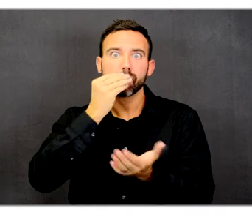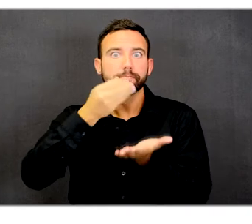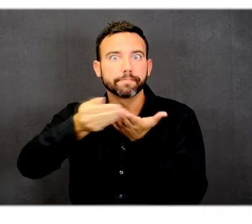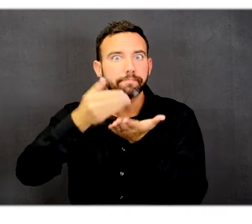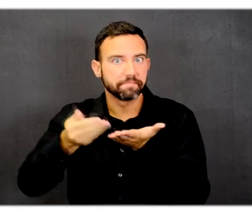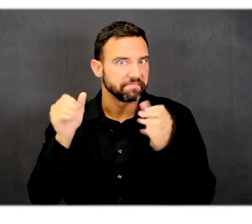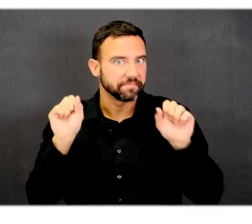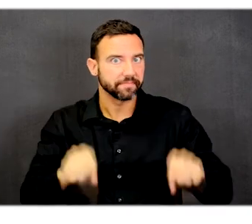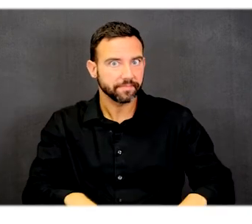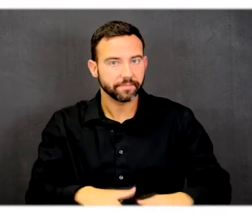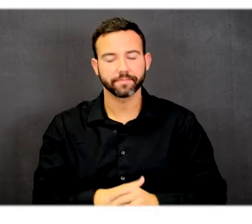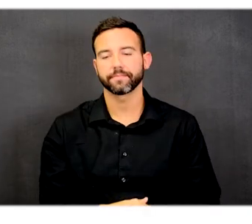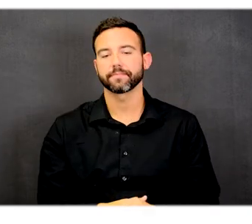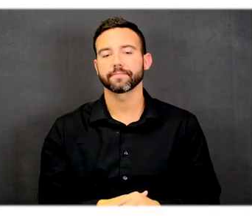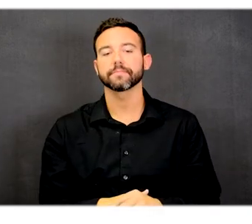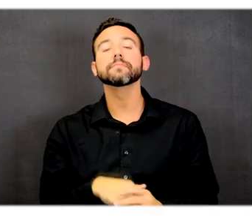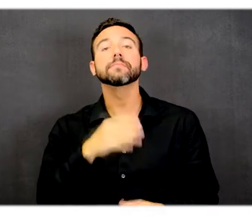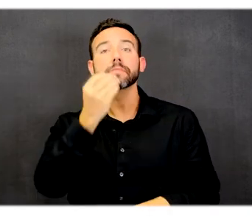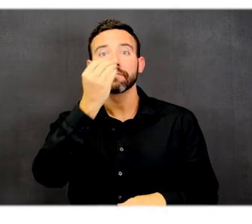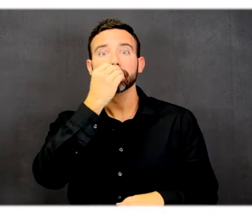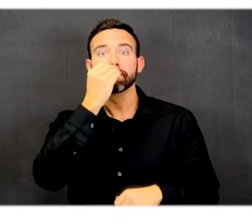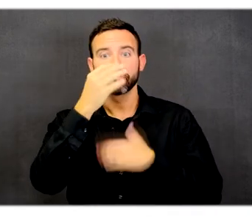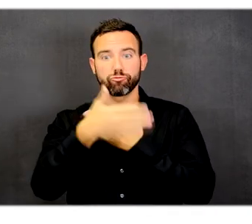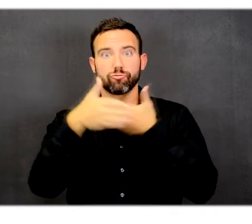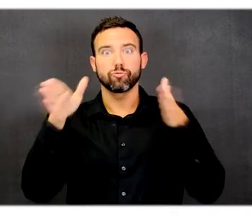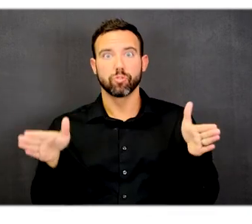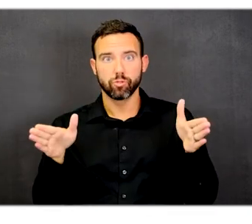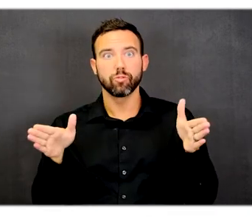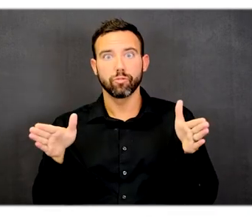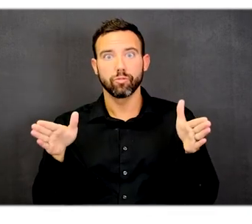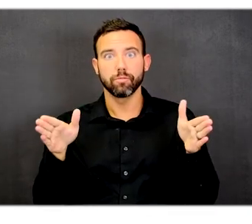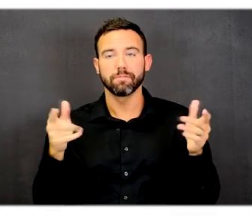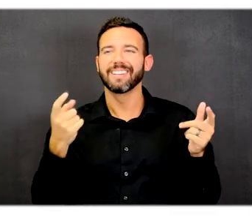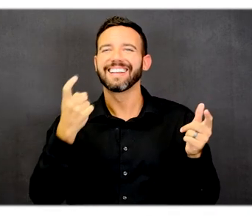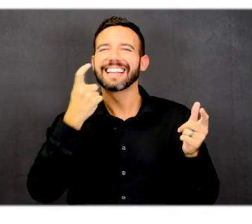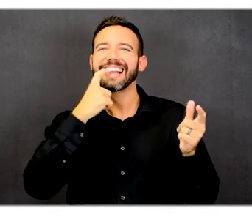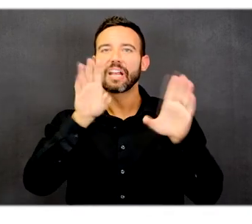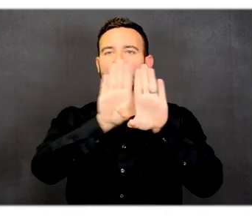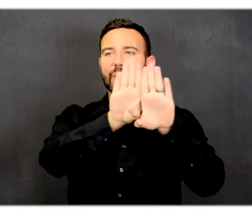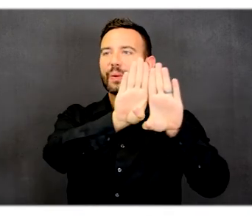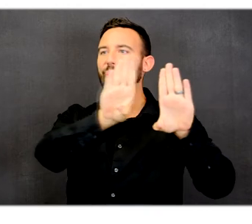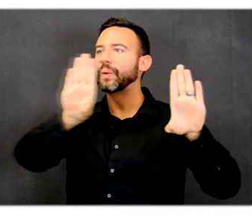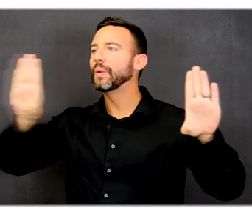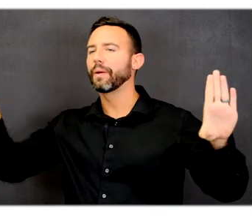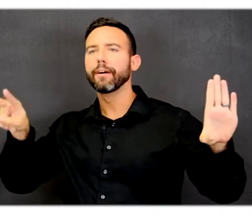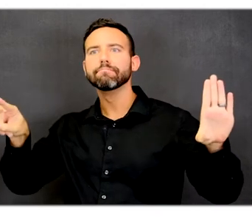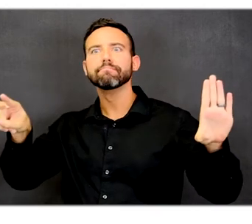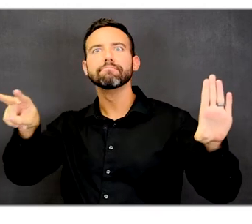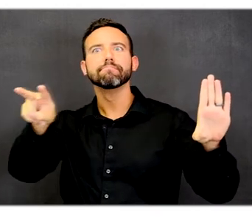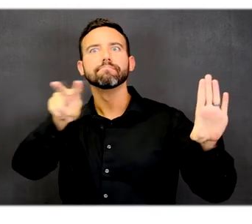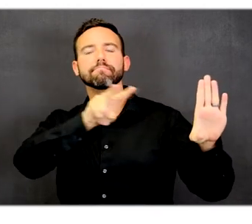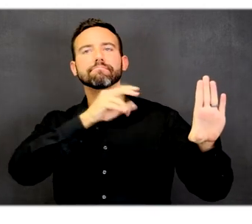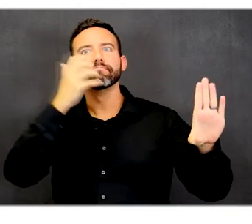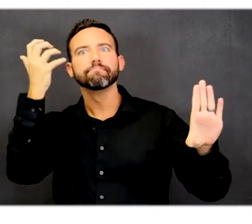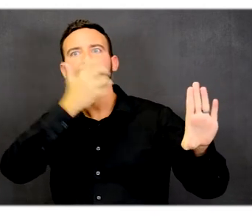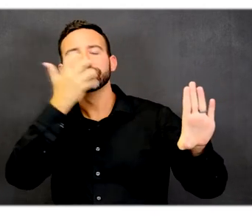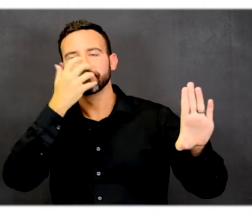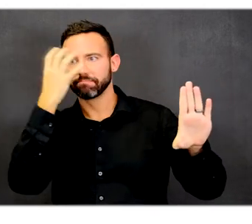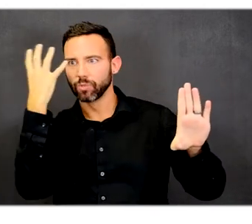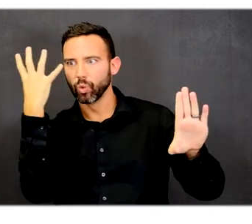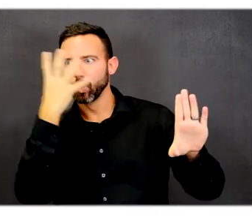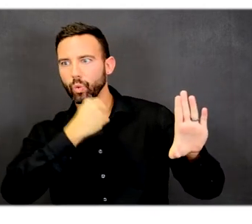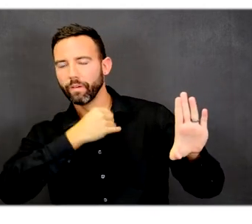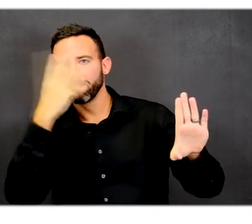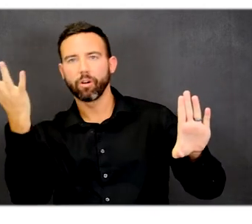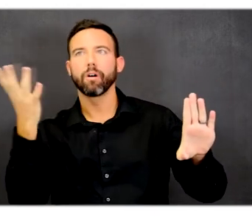Next, the dining room looks directly through the glass at the Great Lawn, with a beautiful double hike space that allows a